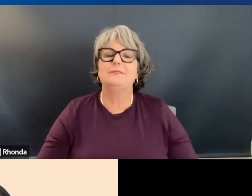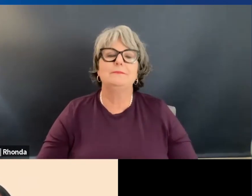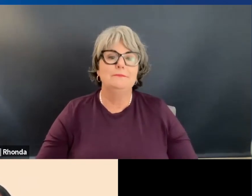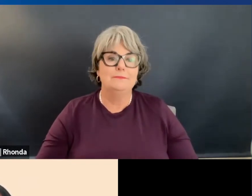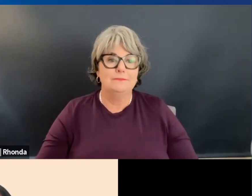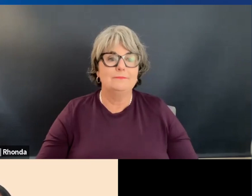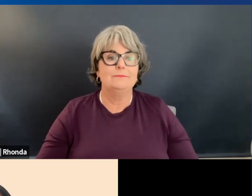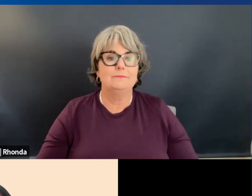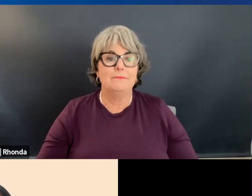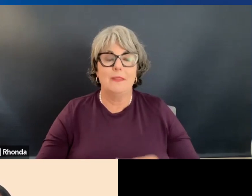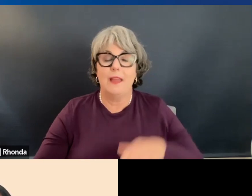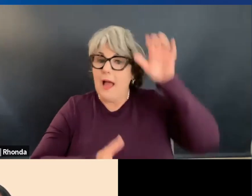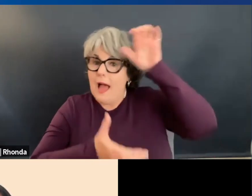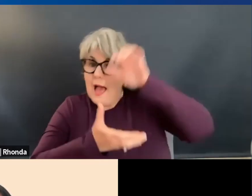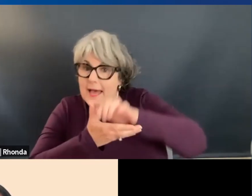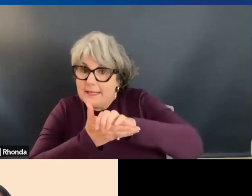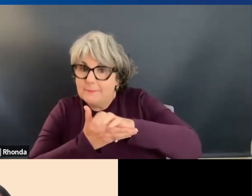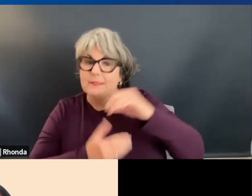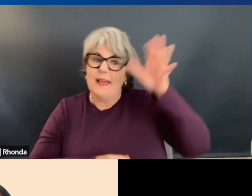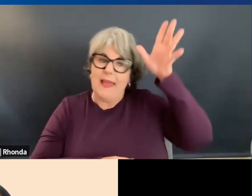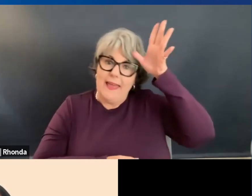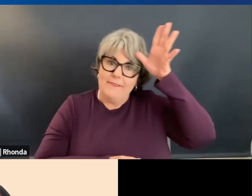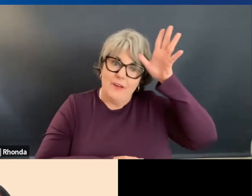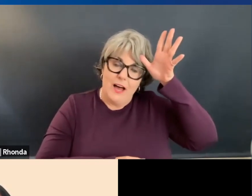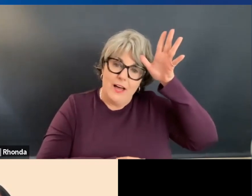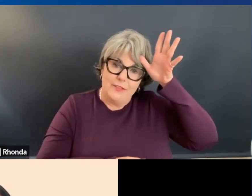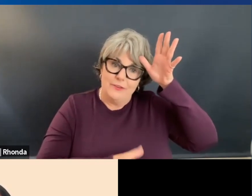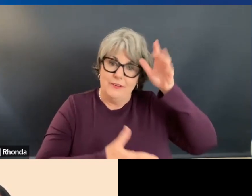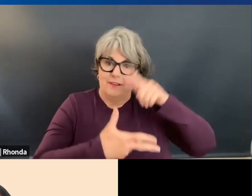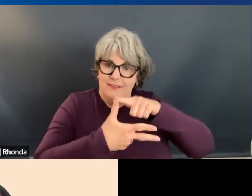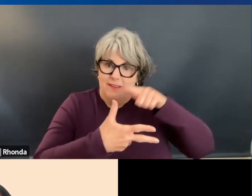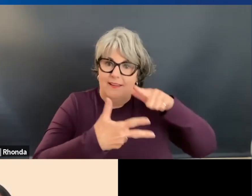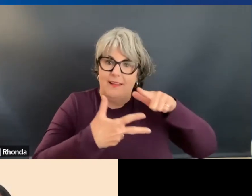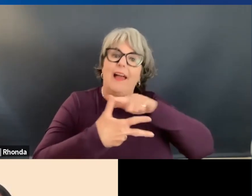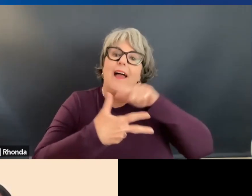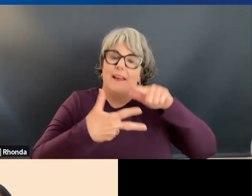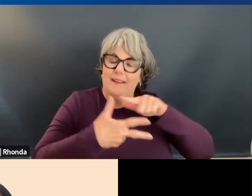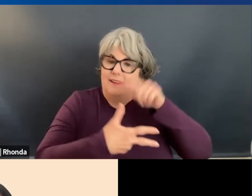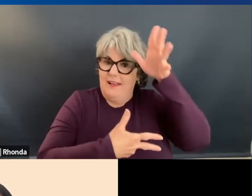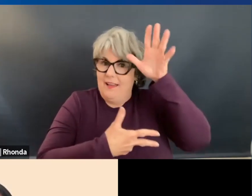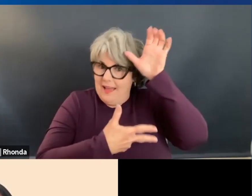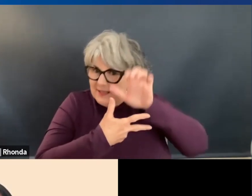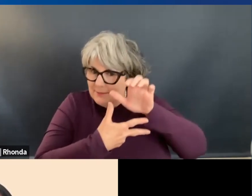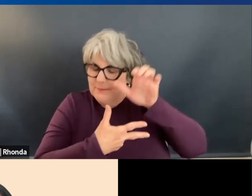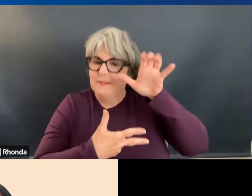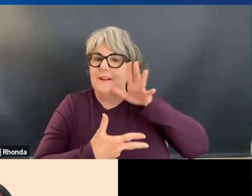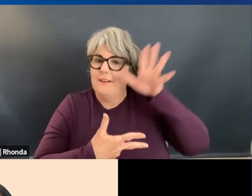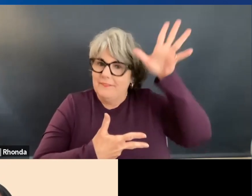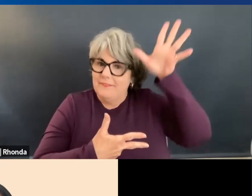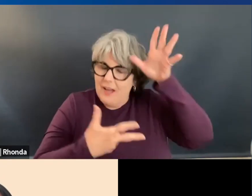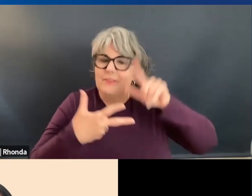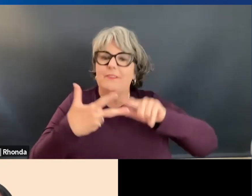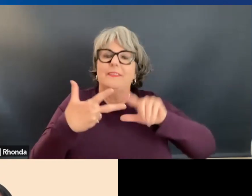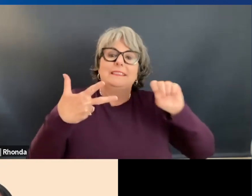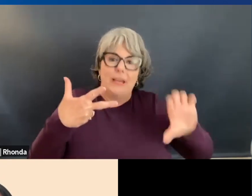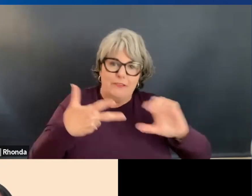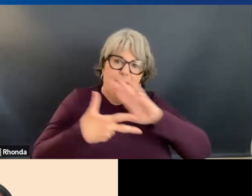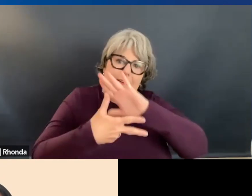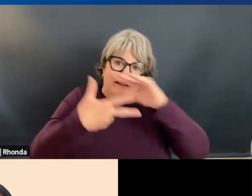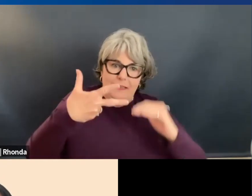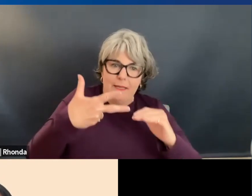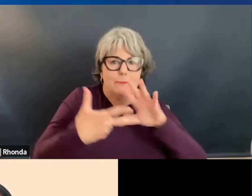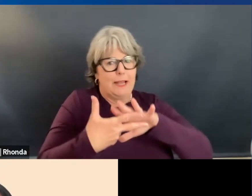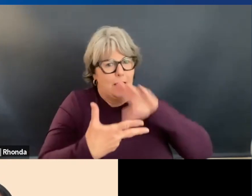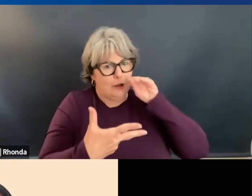I'm a husband and father before I'm secretary. And it's critical that not only that I balance it, but that I